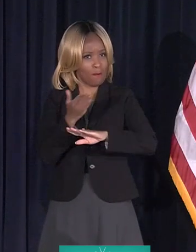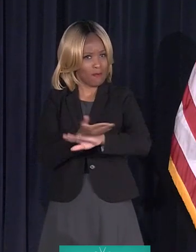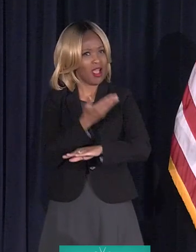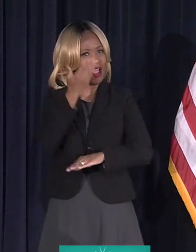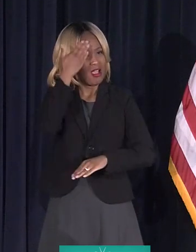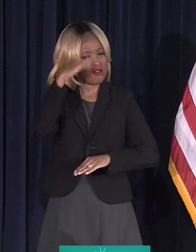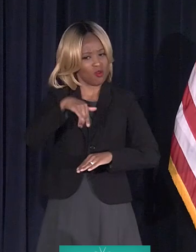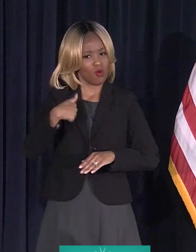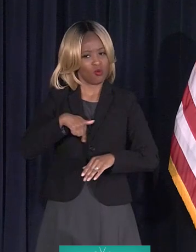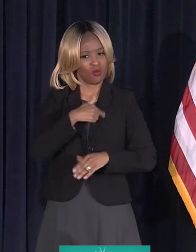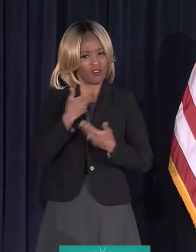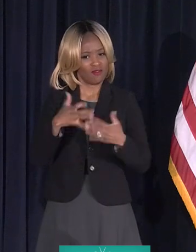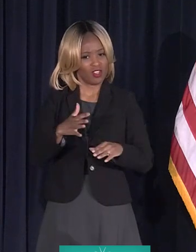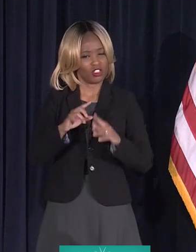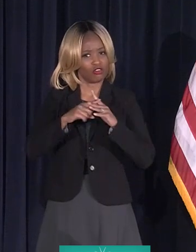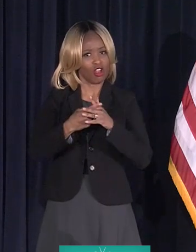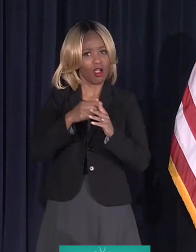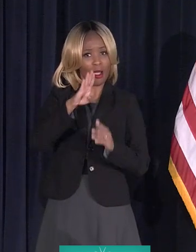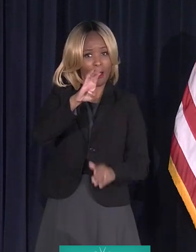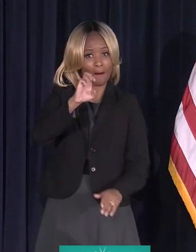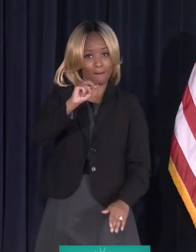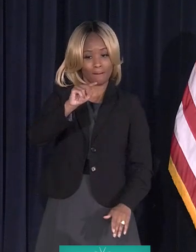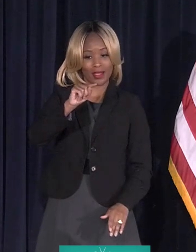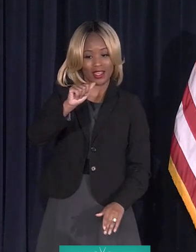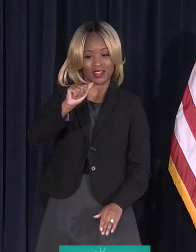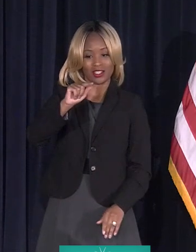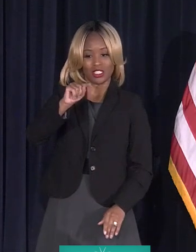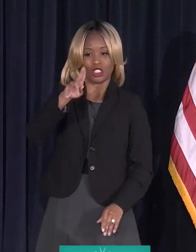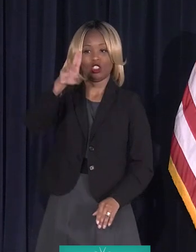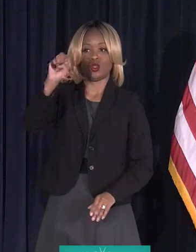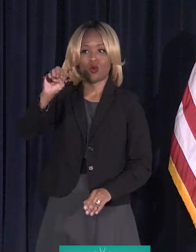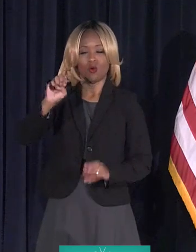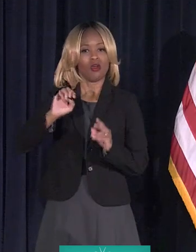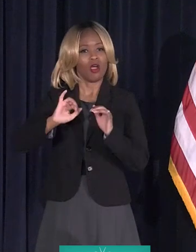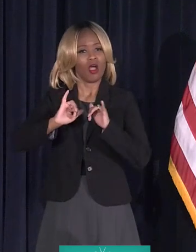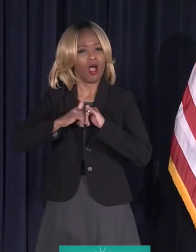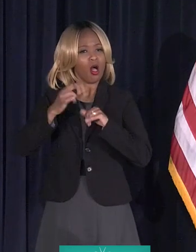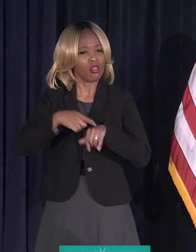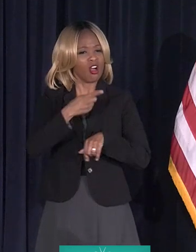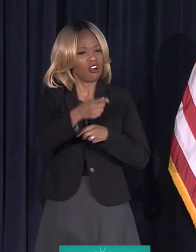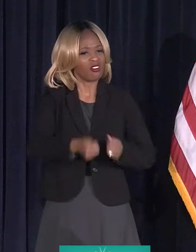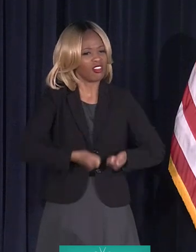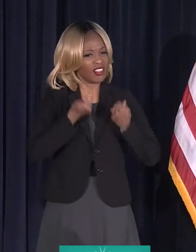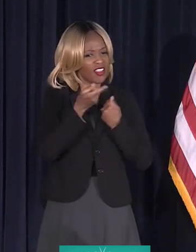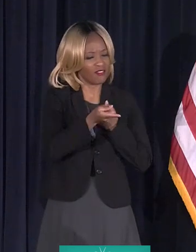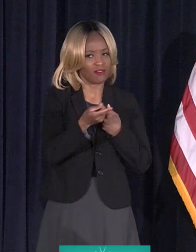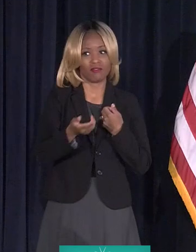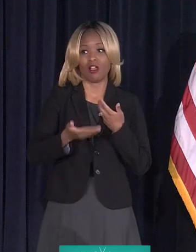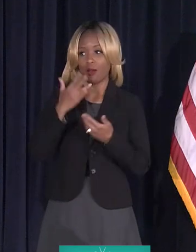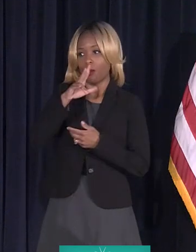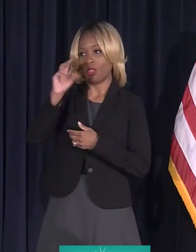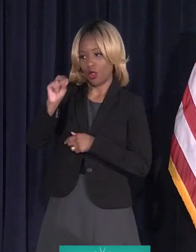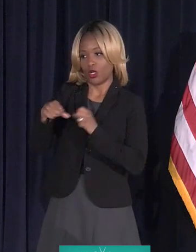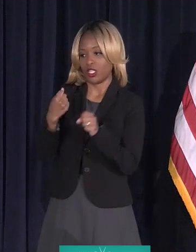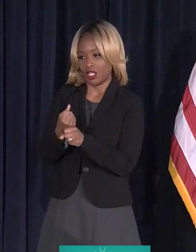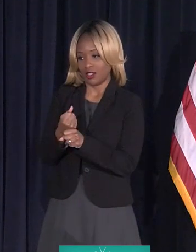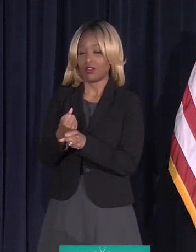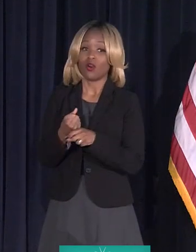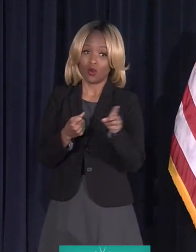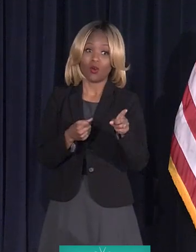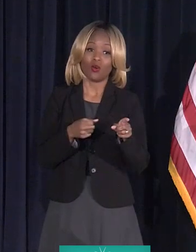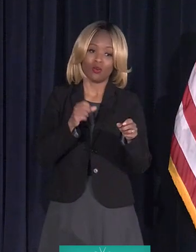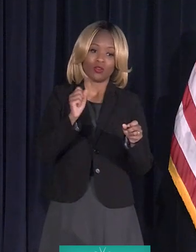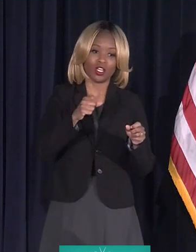at Benito. How long have you lived in that house? Almost 30 years. Yeah. Then, you're going to score really